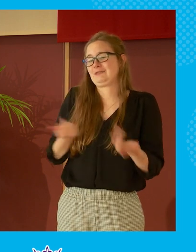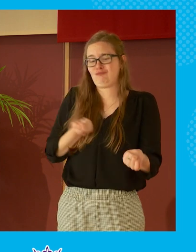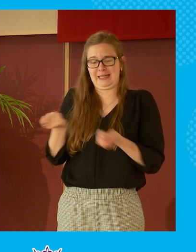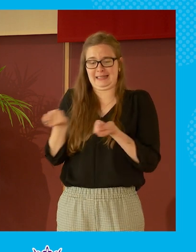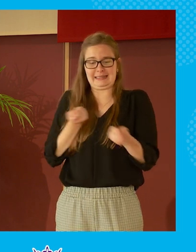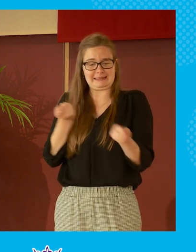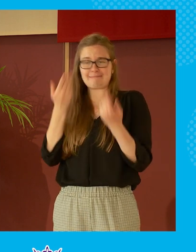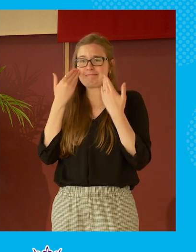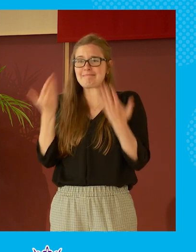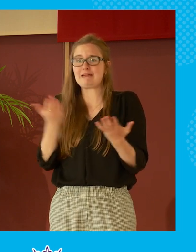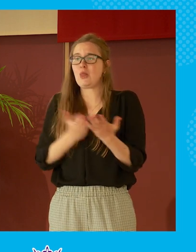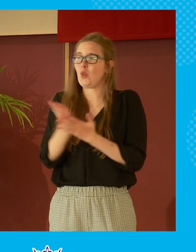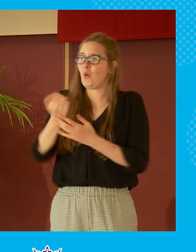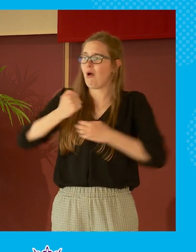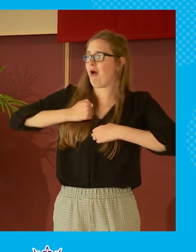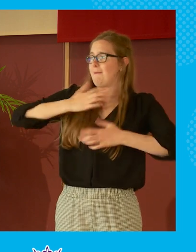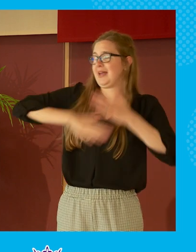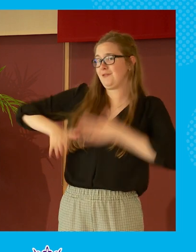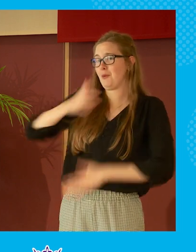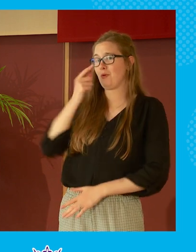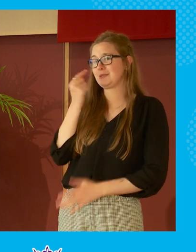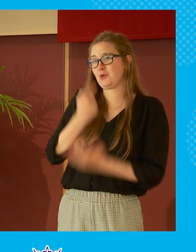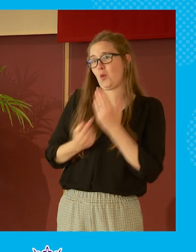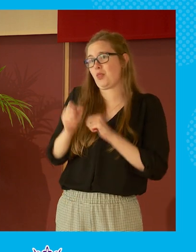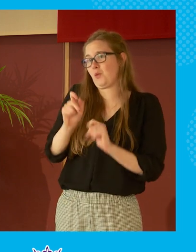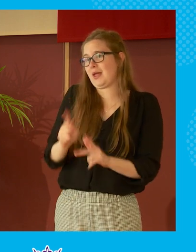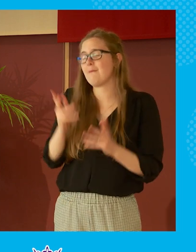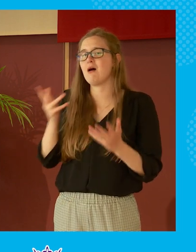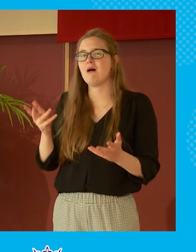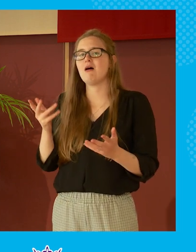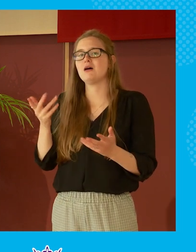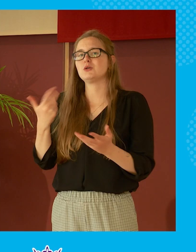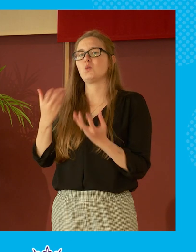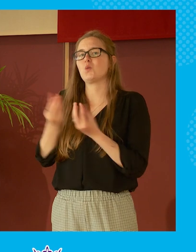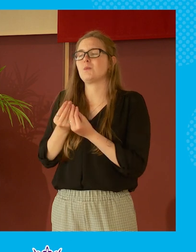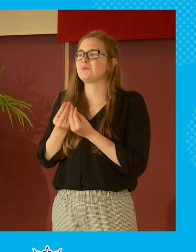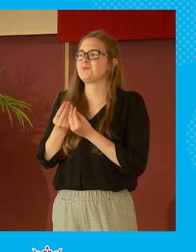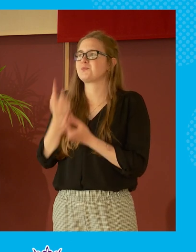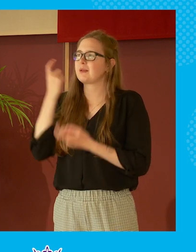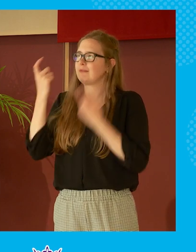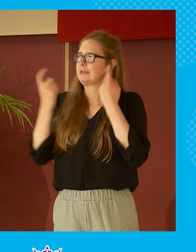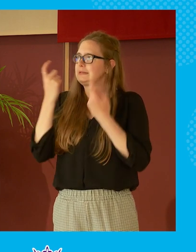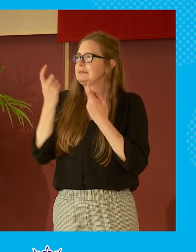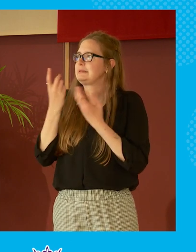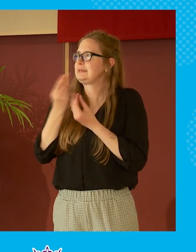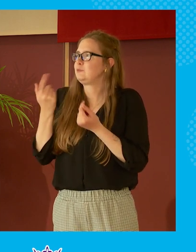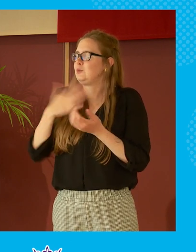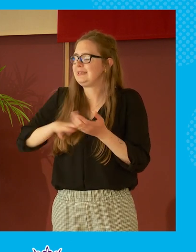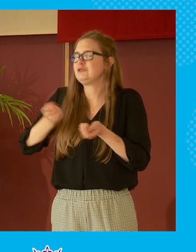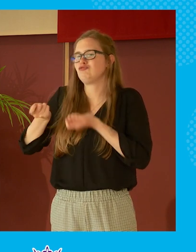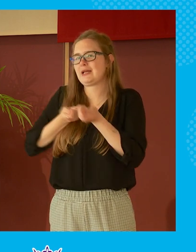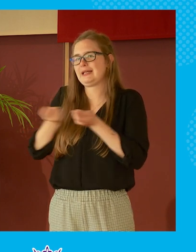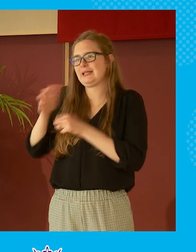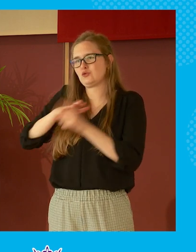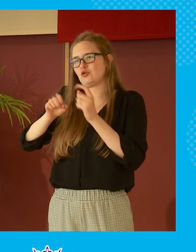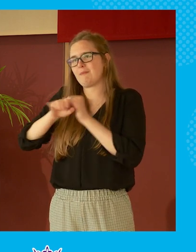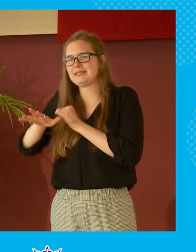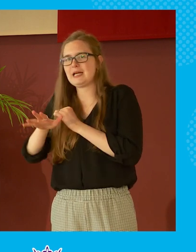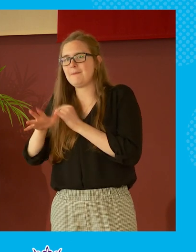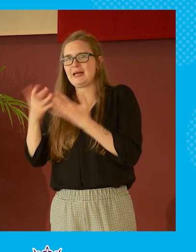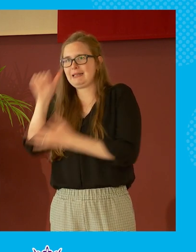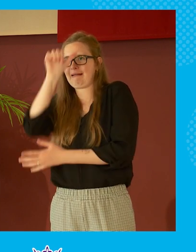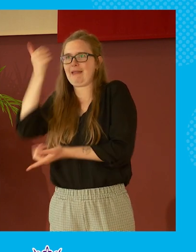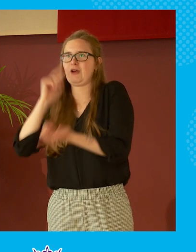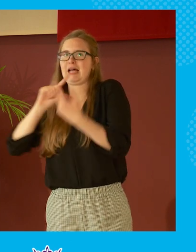it other than through our own behaviors um but i do think because i mean it seems to me it does need regulation but i don't think i have any clever